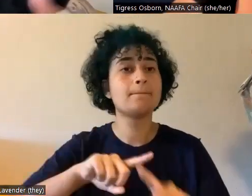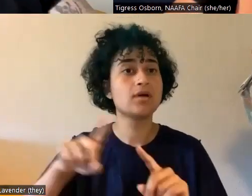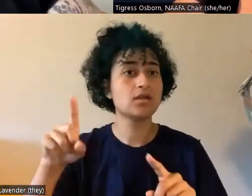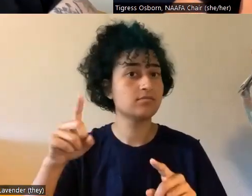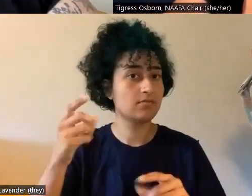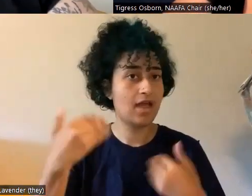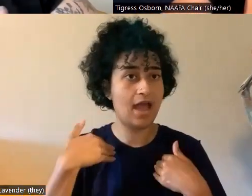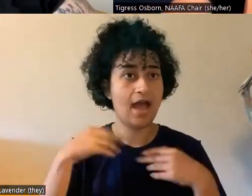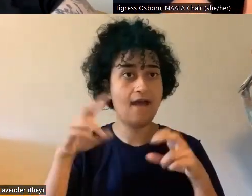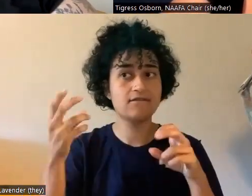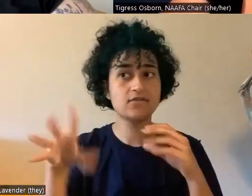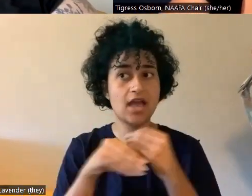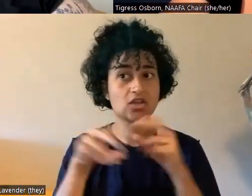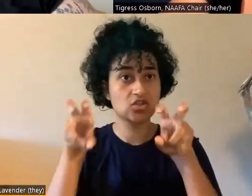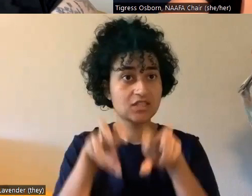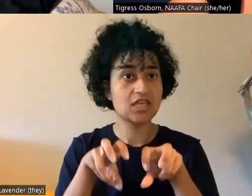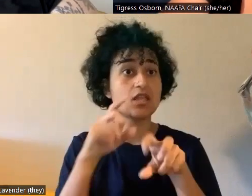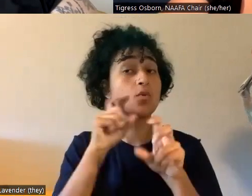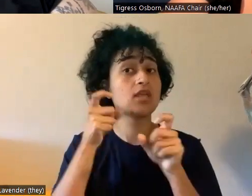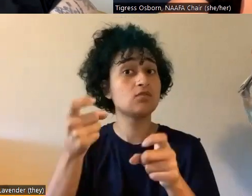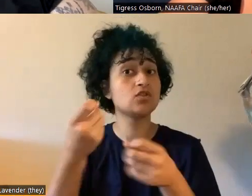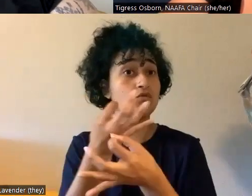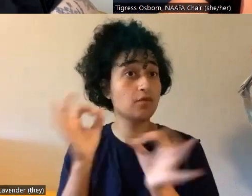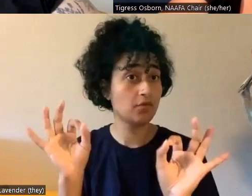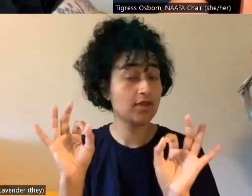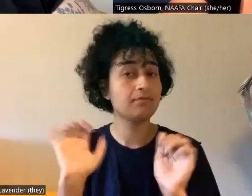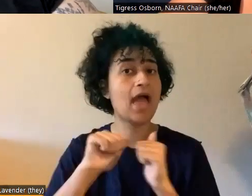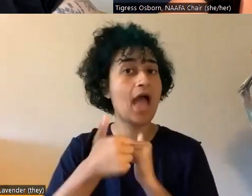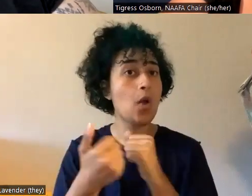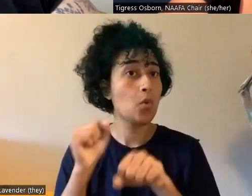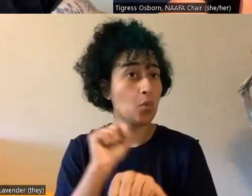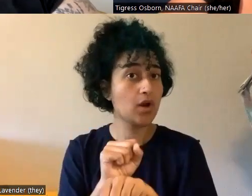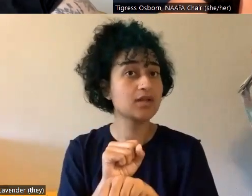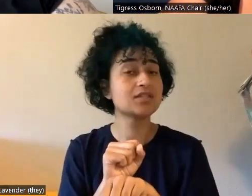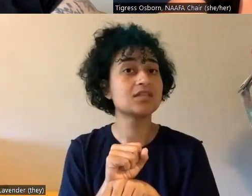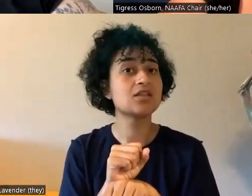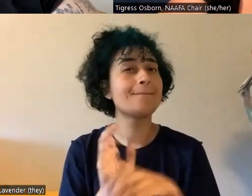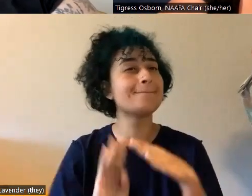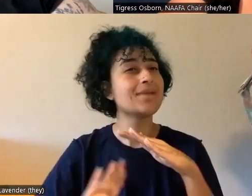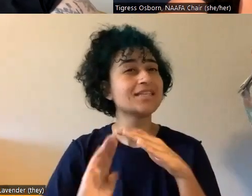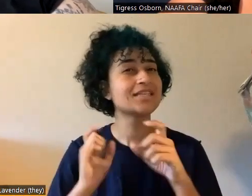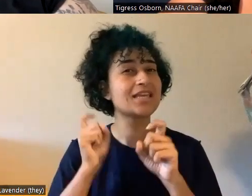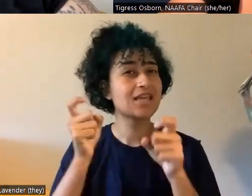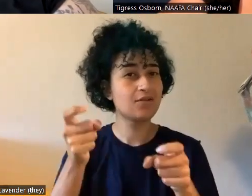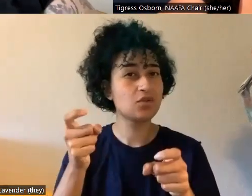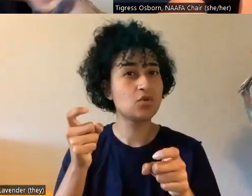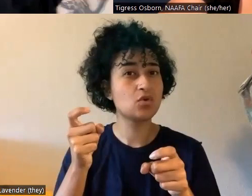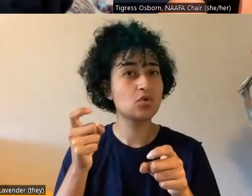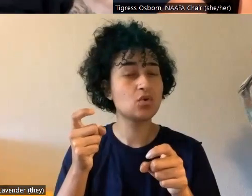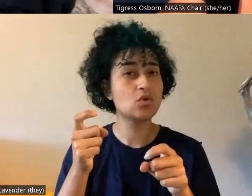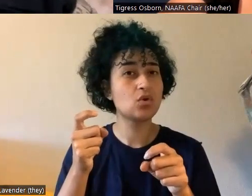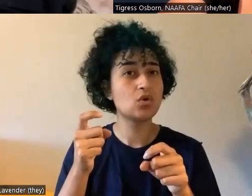give you an extra seat free of charge and how it works is they'll basically give you an extra